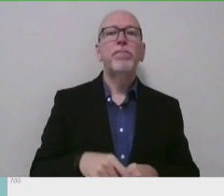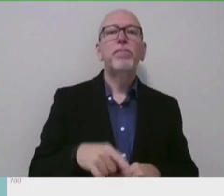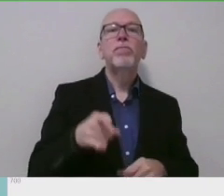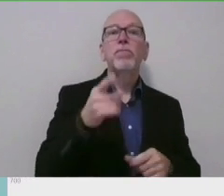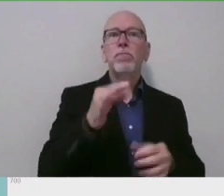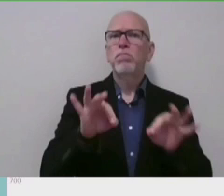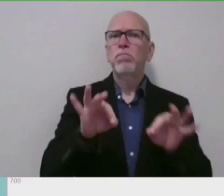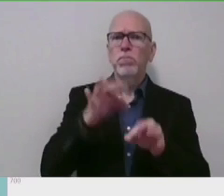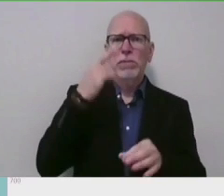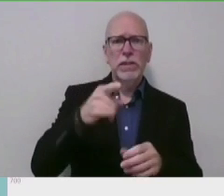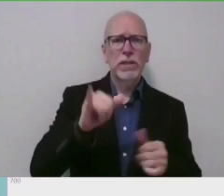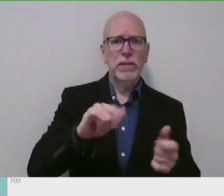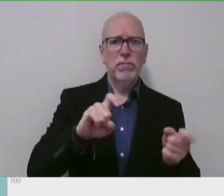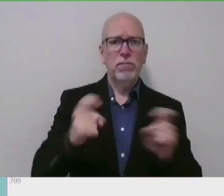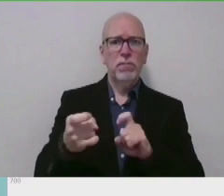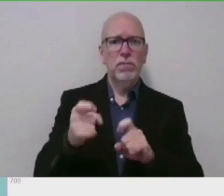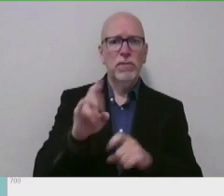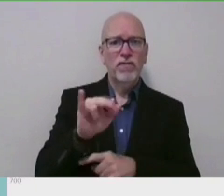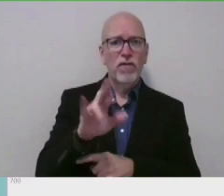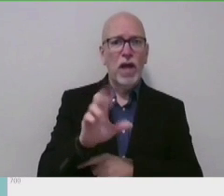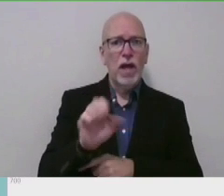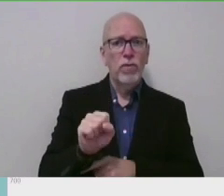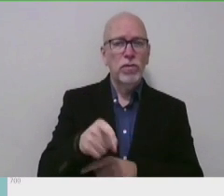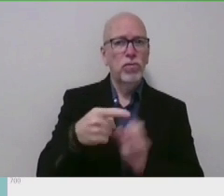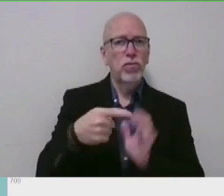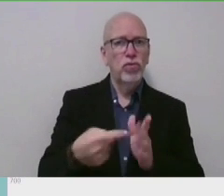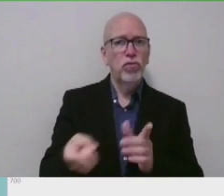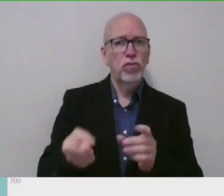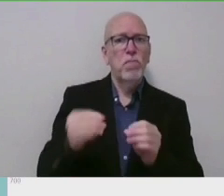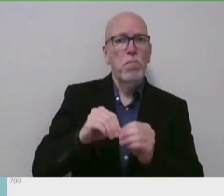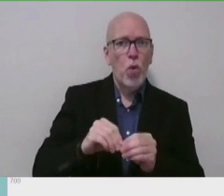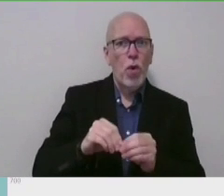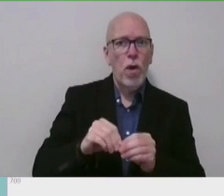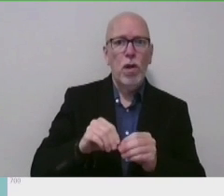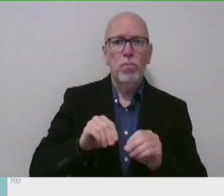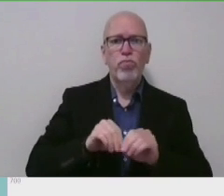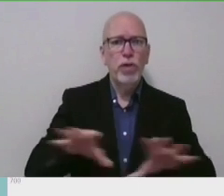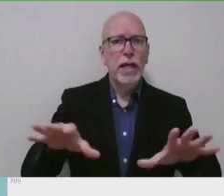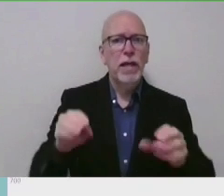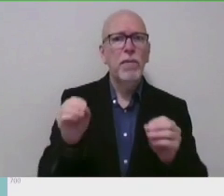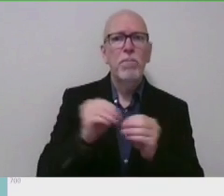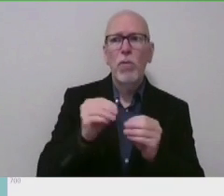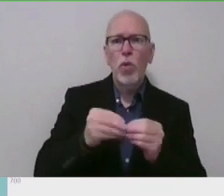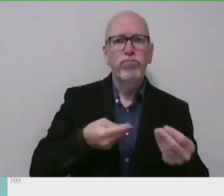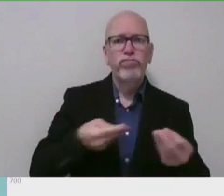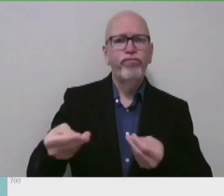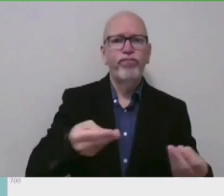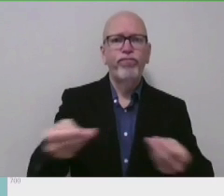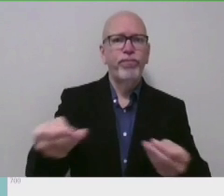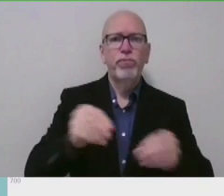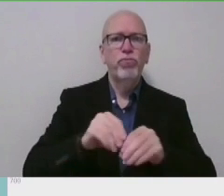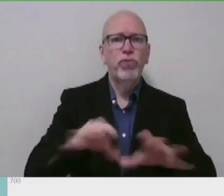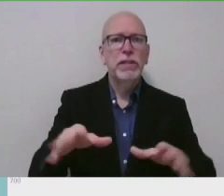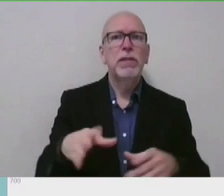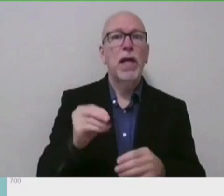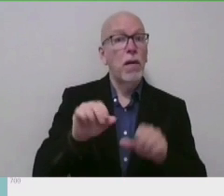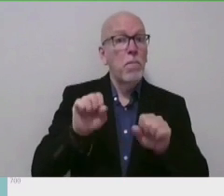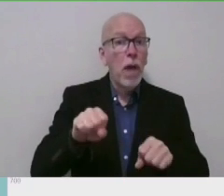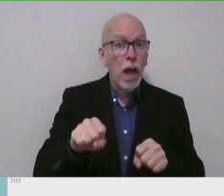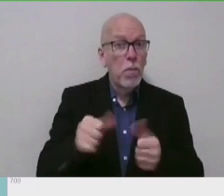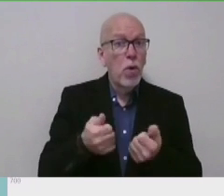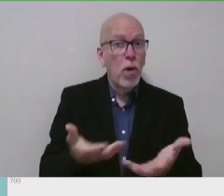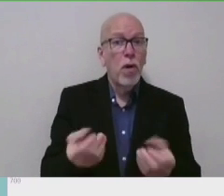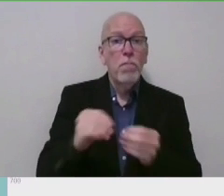mutations of the virus have been shown to be more infectious, more easily transmitted, and to potentially cause more severe